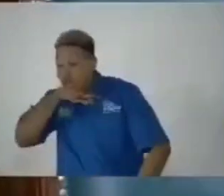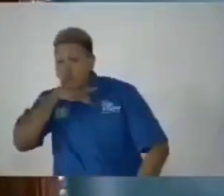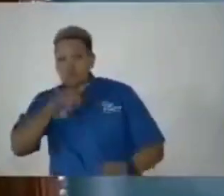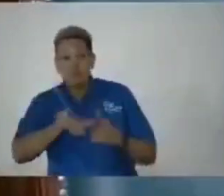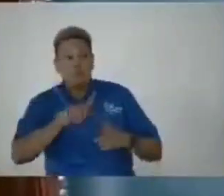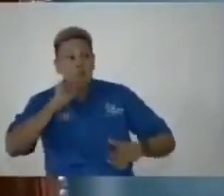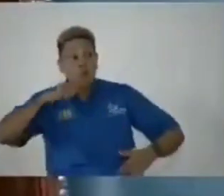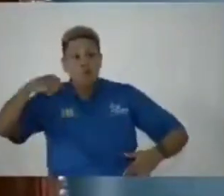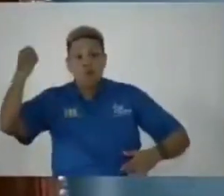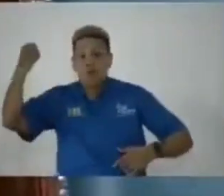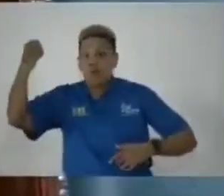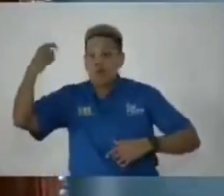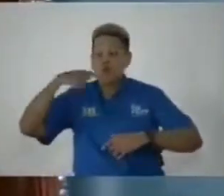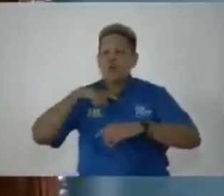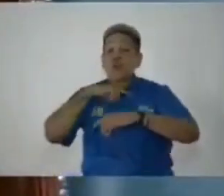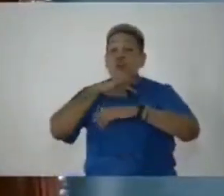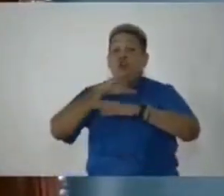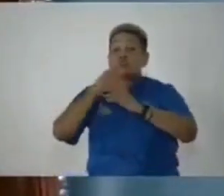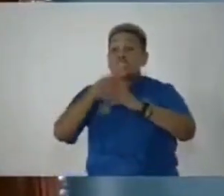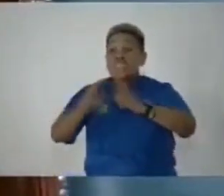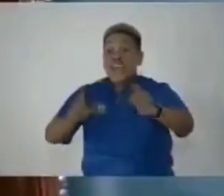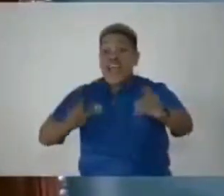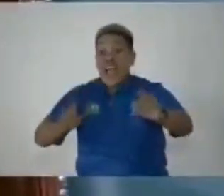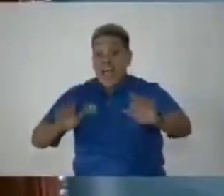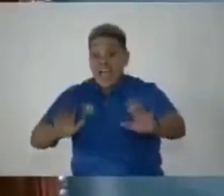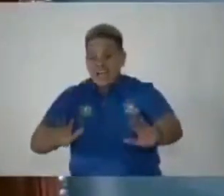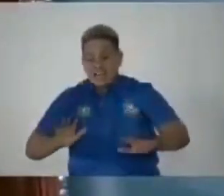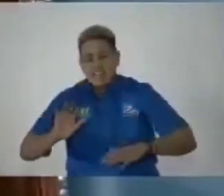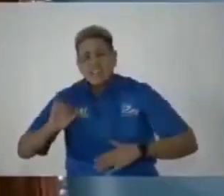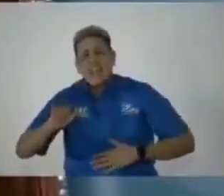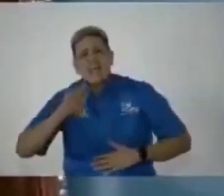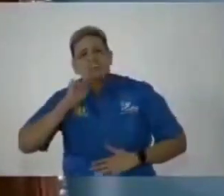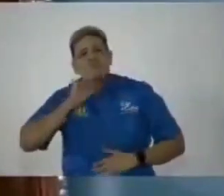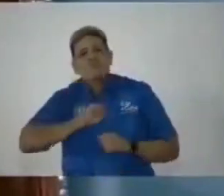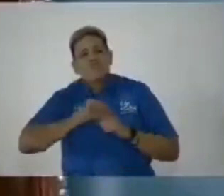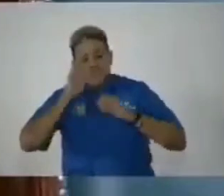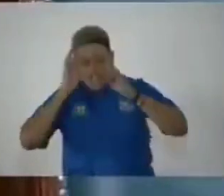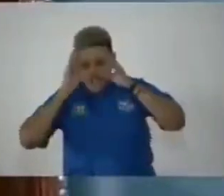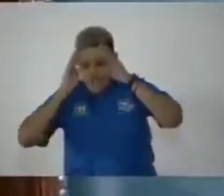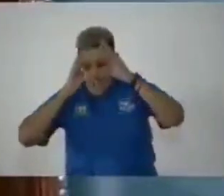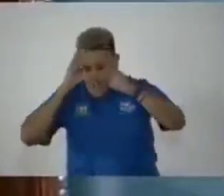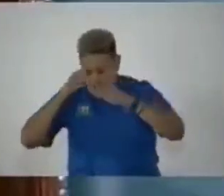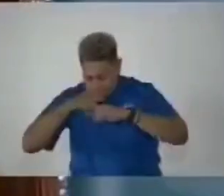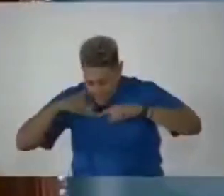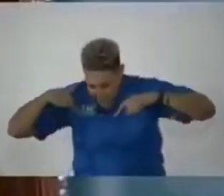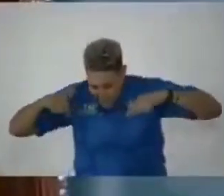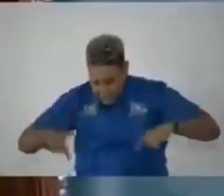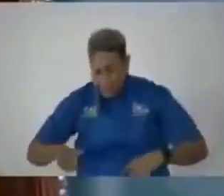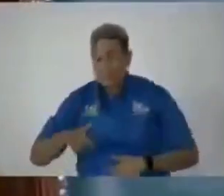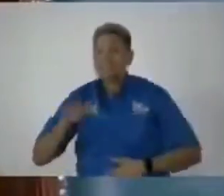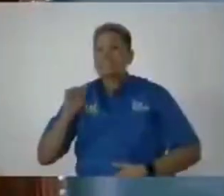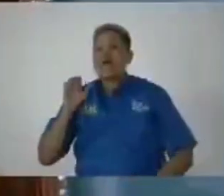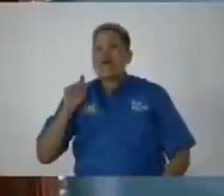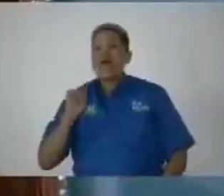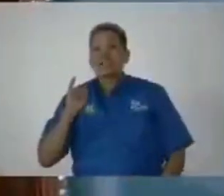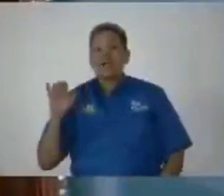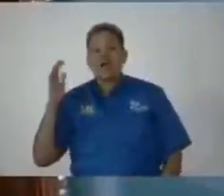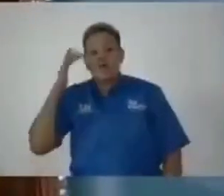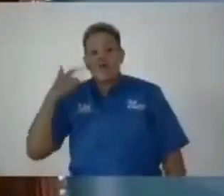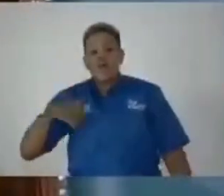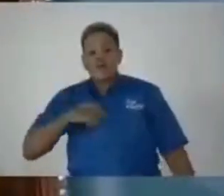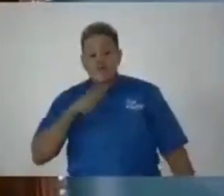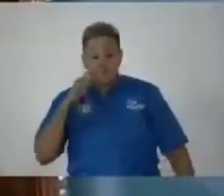hold corruption in hand that has created this act because we